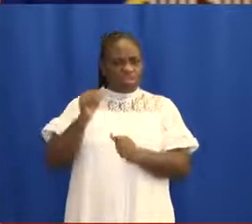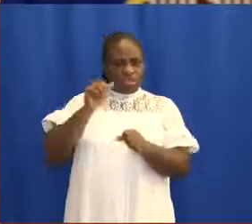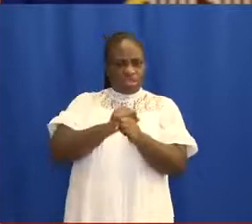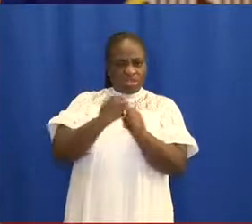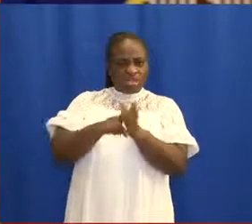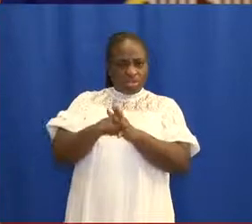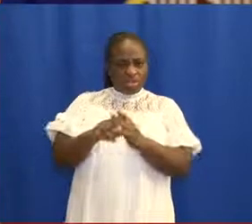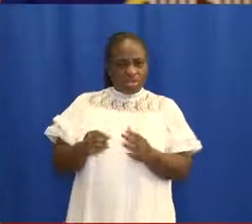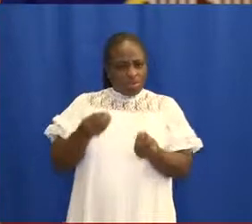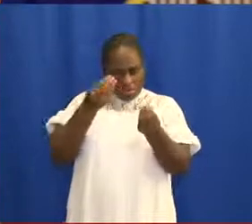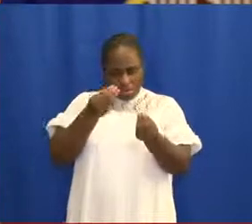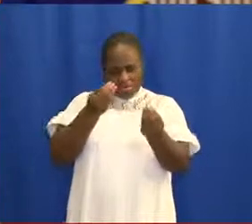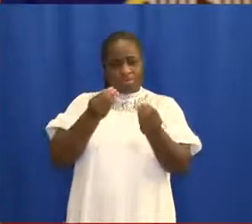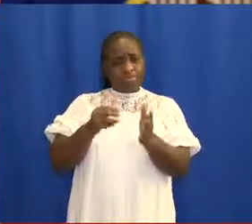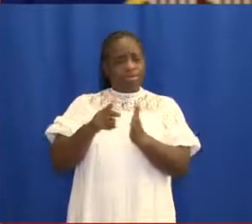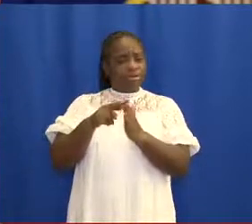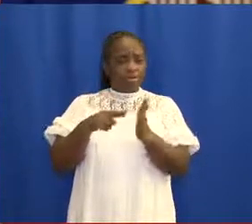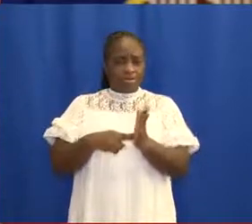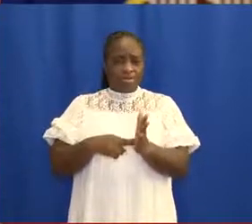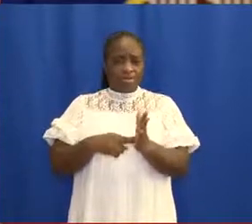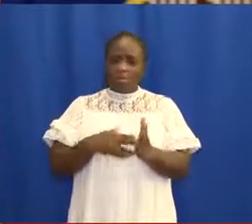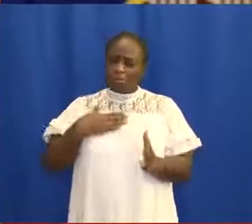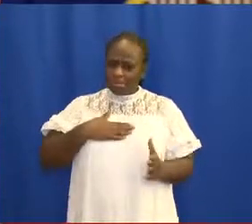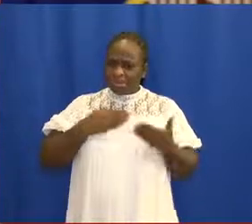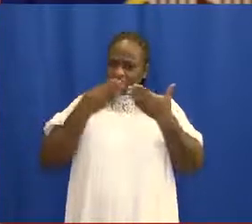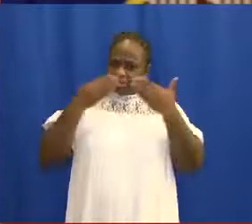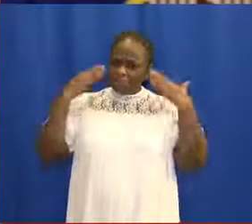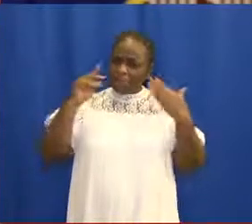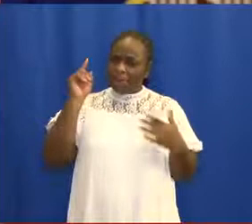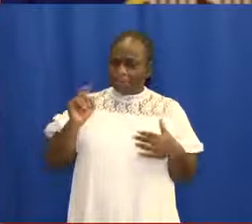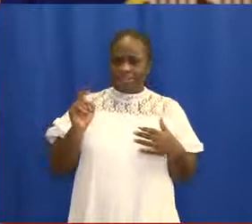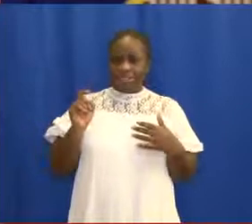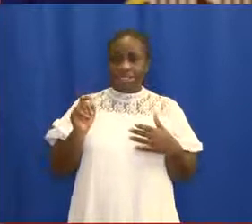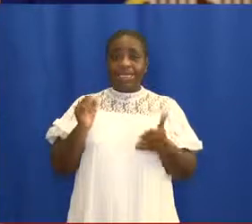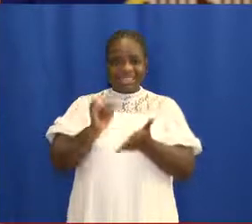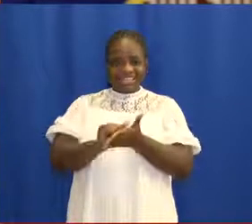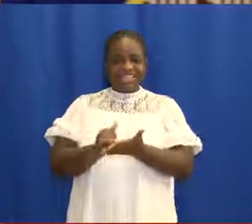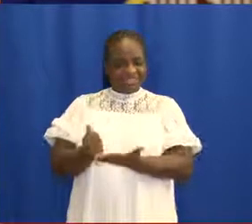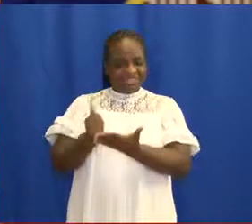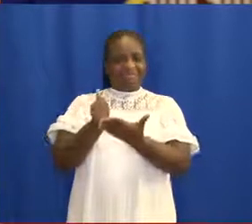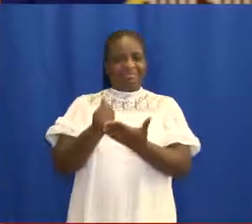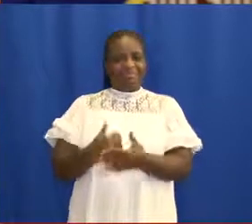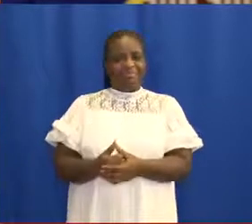Muntisise ya no, ni titi oo, mo jse masin nou, eno ene bebwayen.